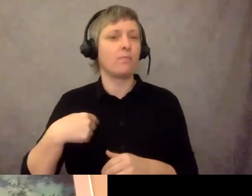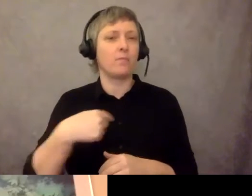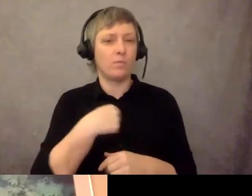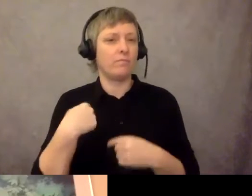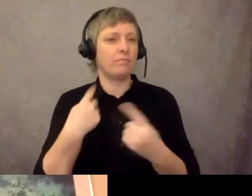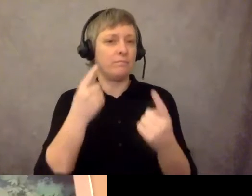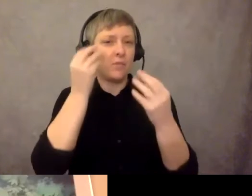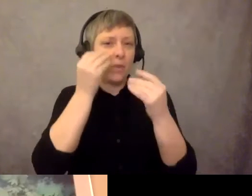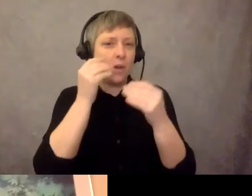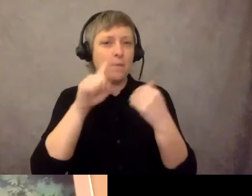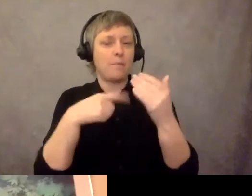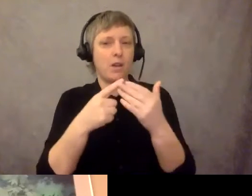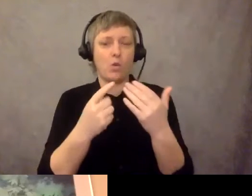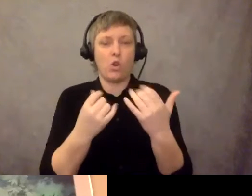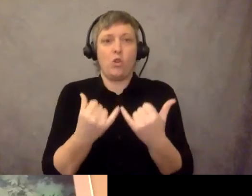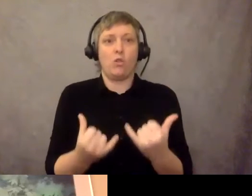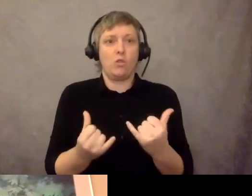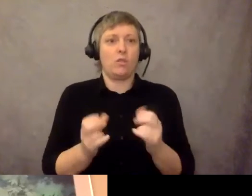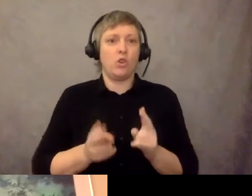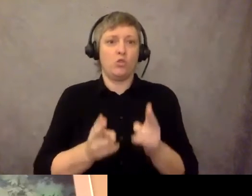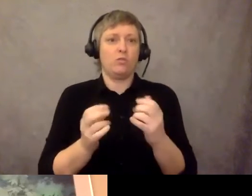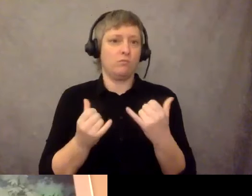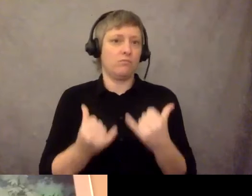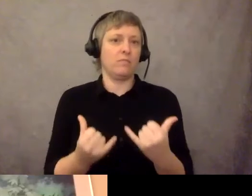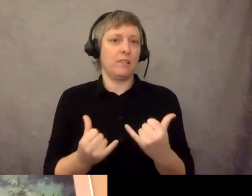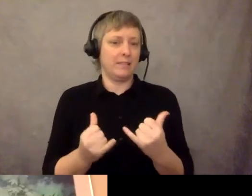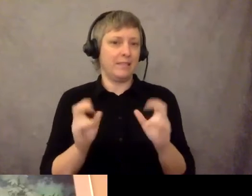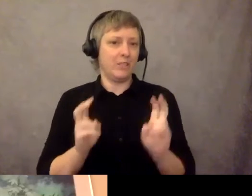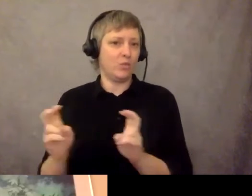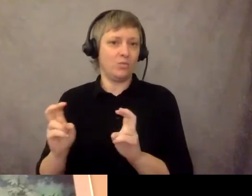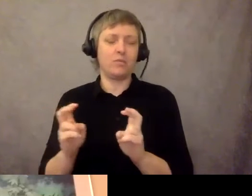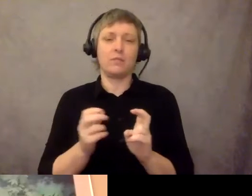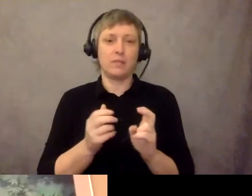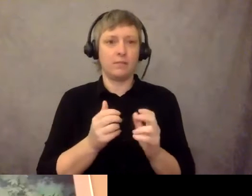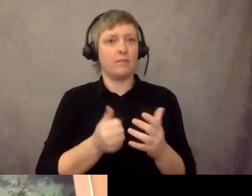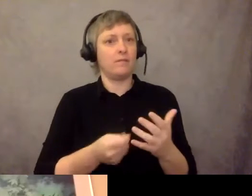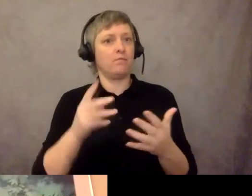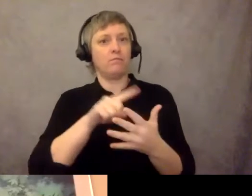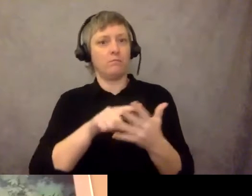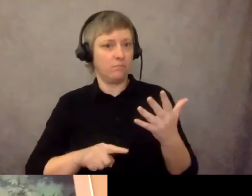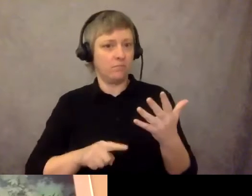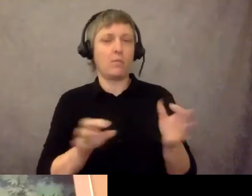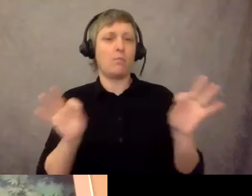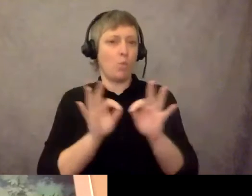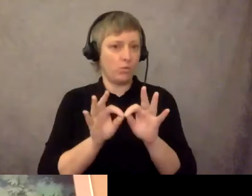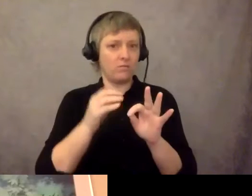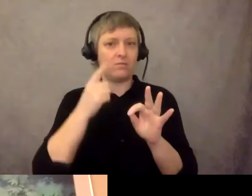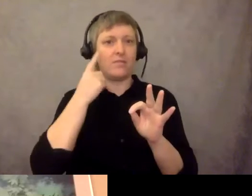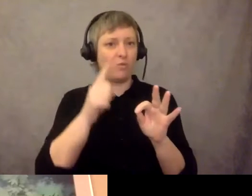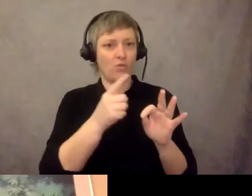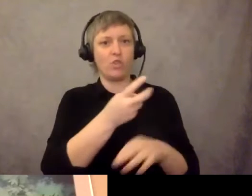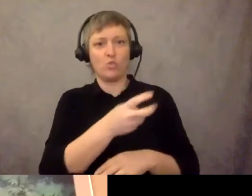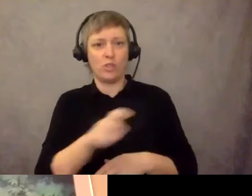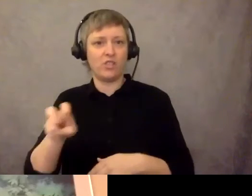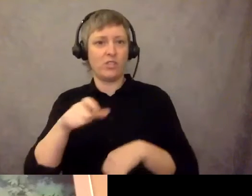There are a number of things that will be important in the implementation and transition. But one of the most urgent is